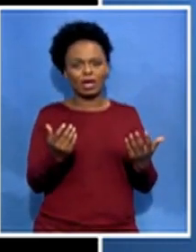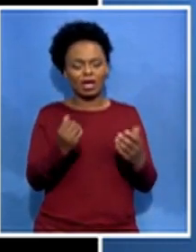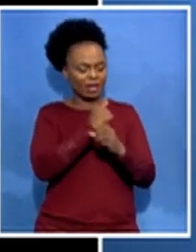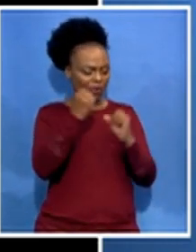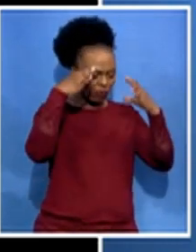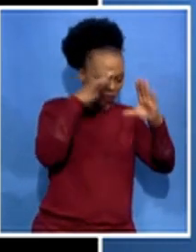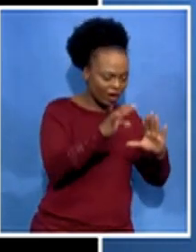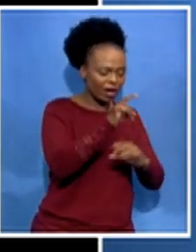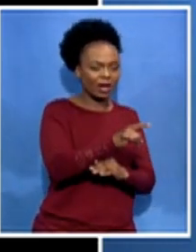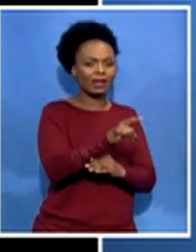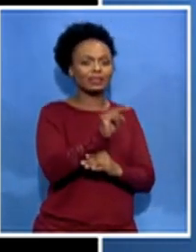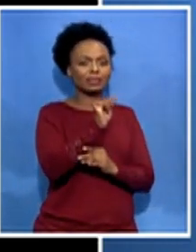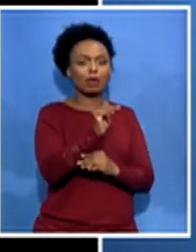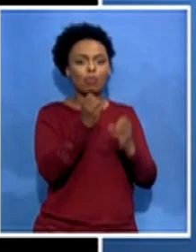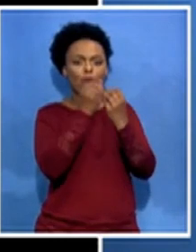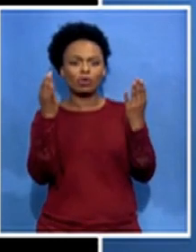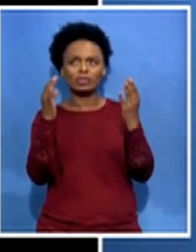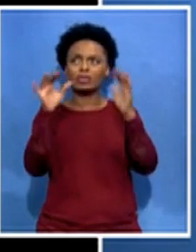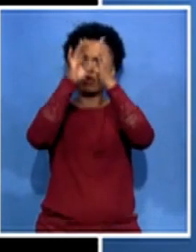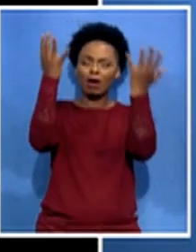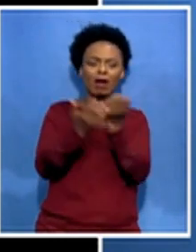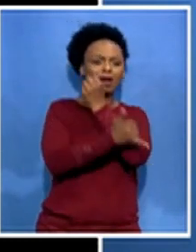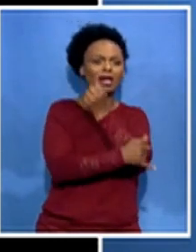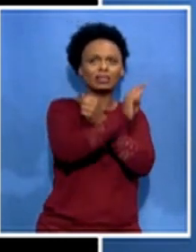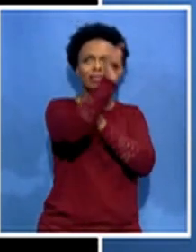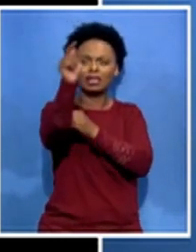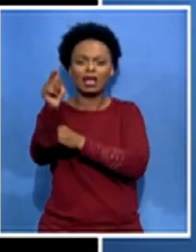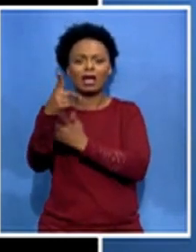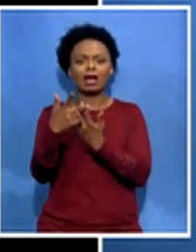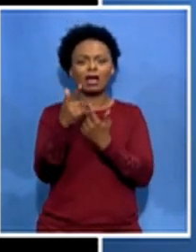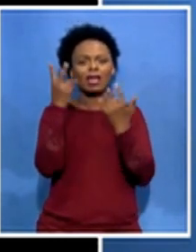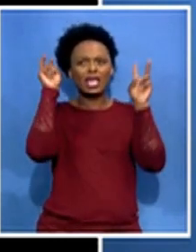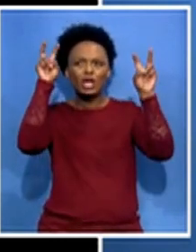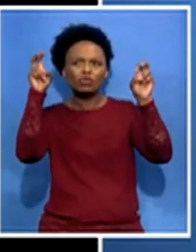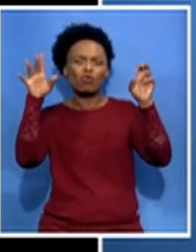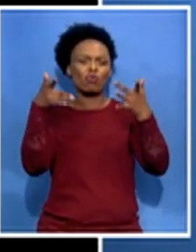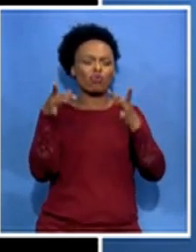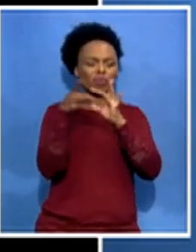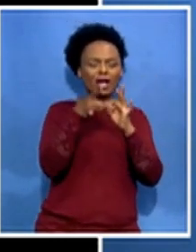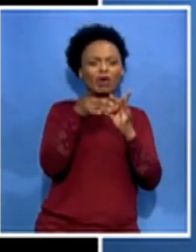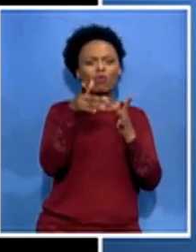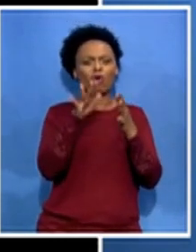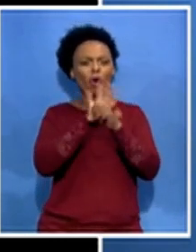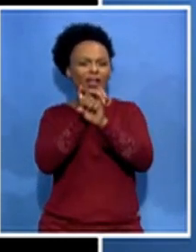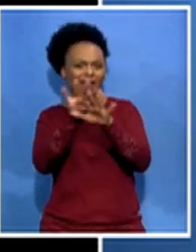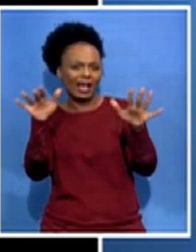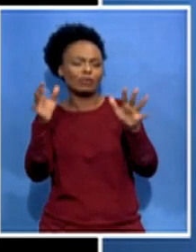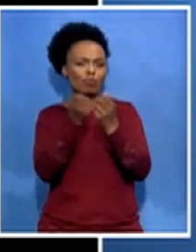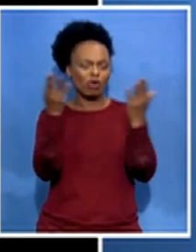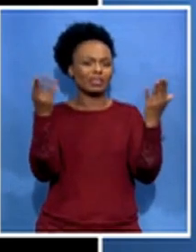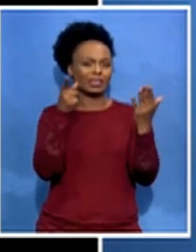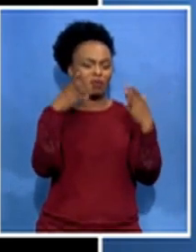on issues that are related to covet 19 but uh we know that uh when i was in rwanda in